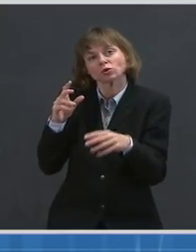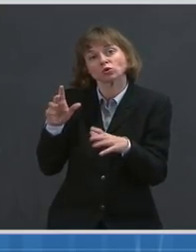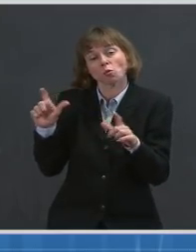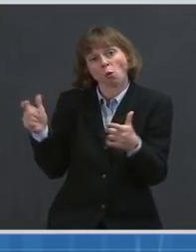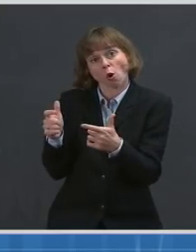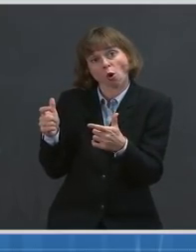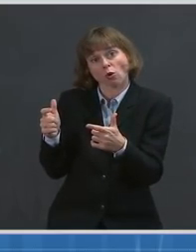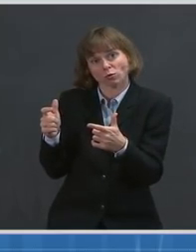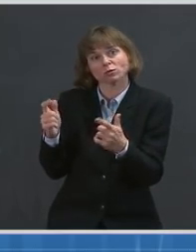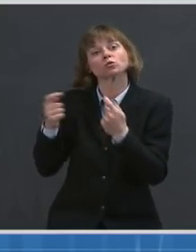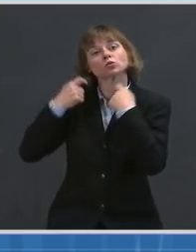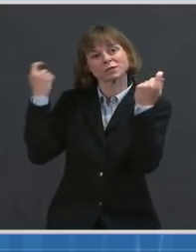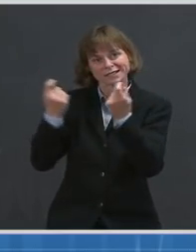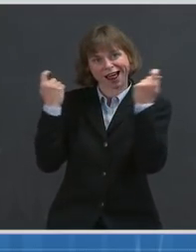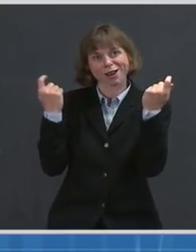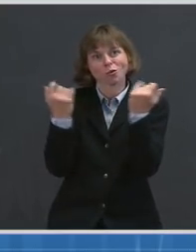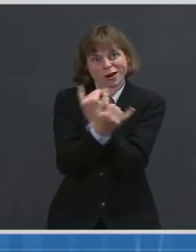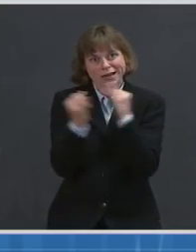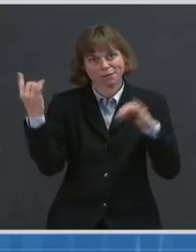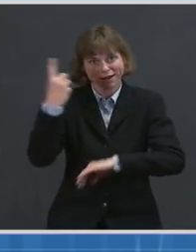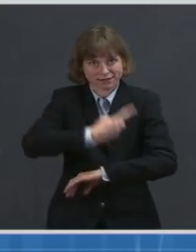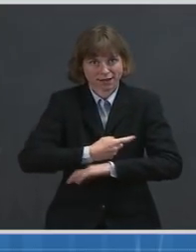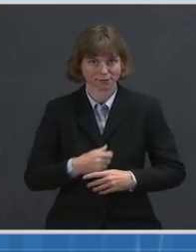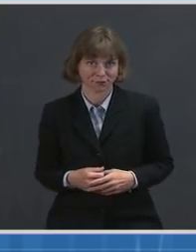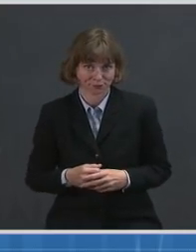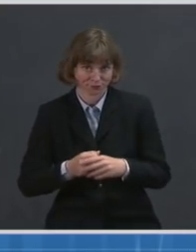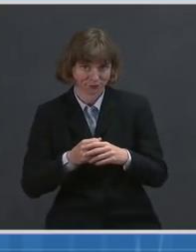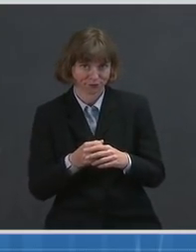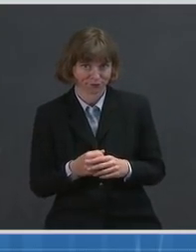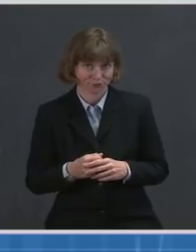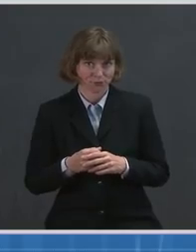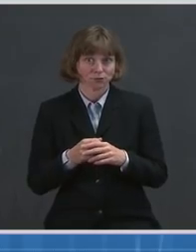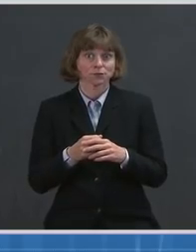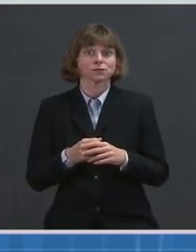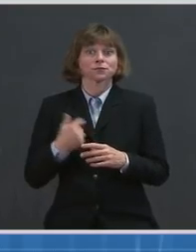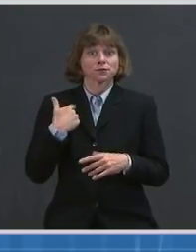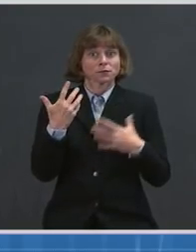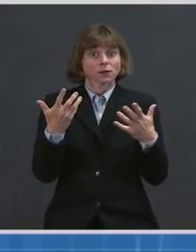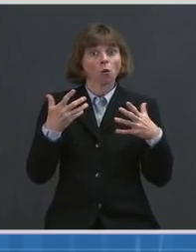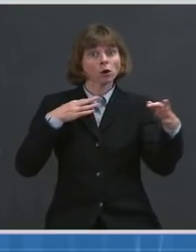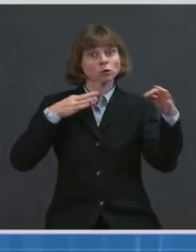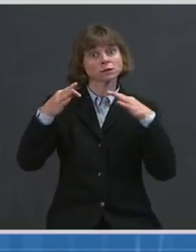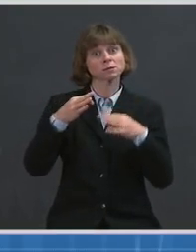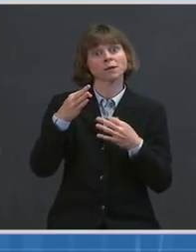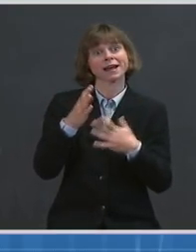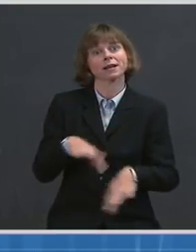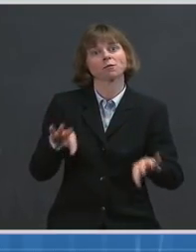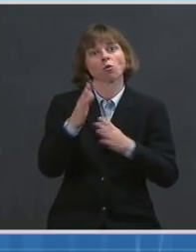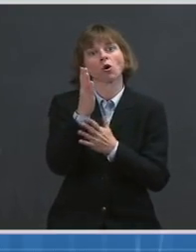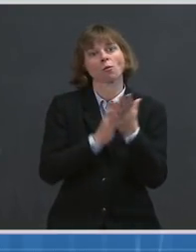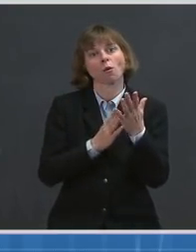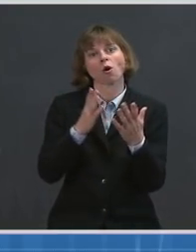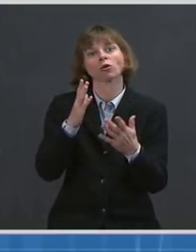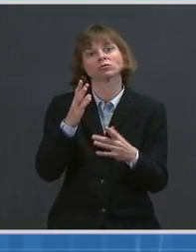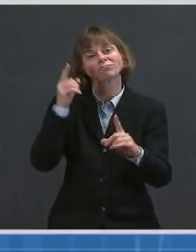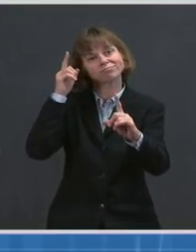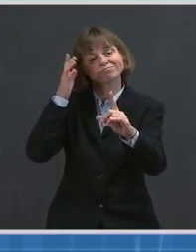I want to walk through the key components of our effort moving forward, starting with May 1 eligibility.